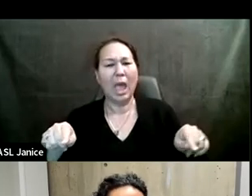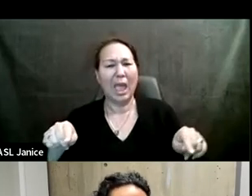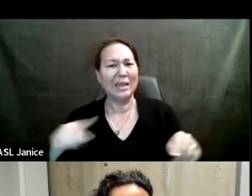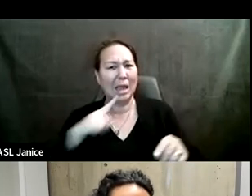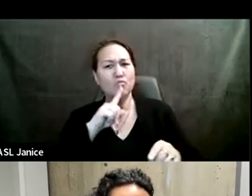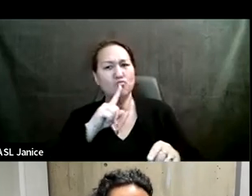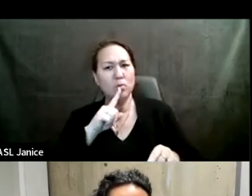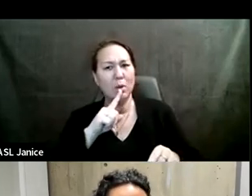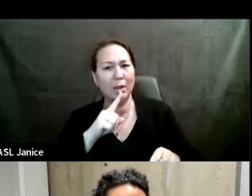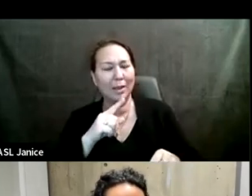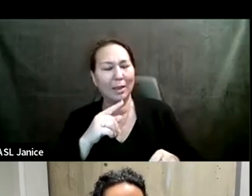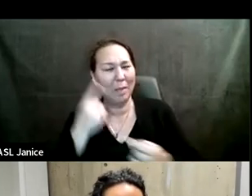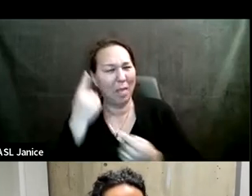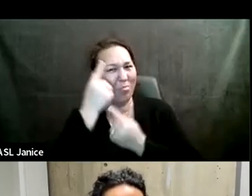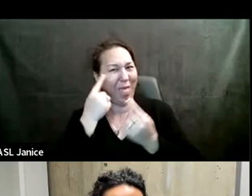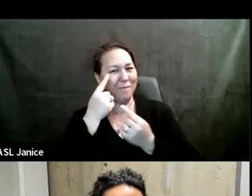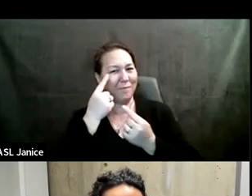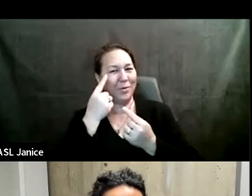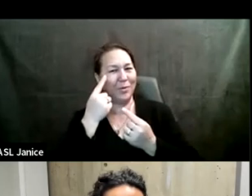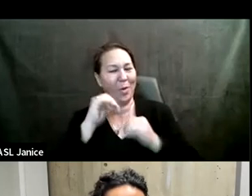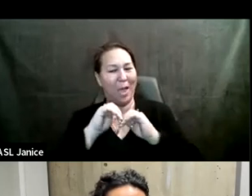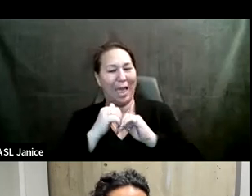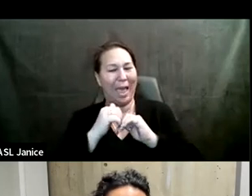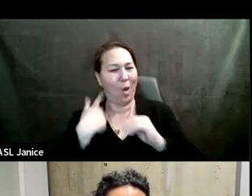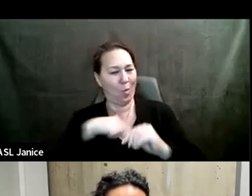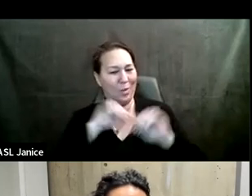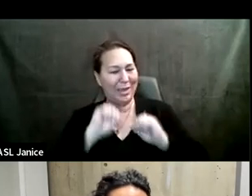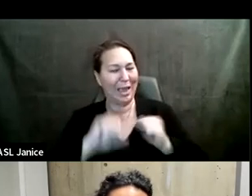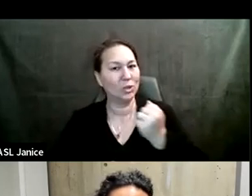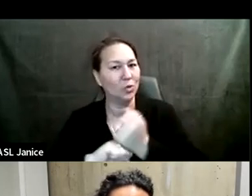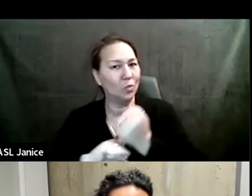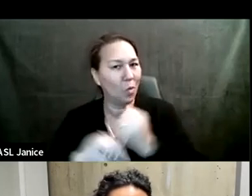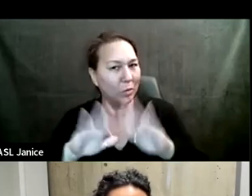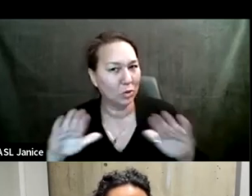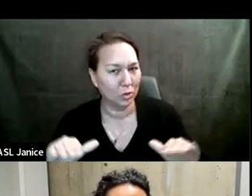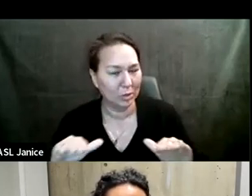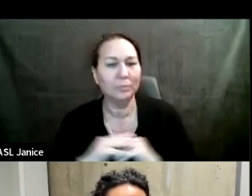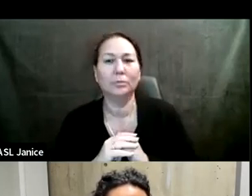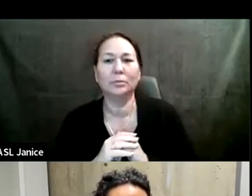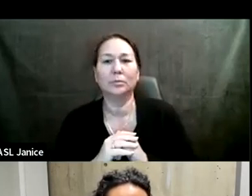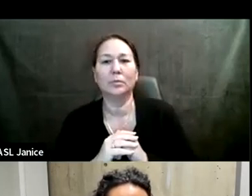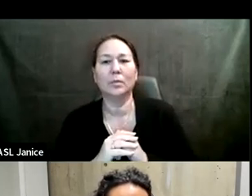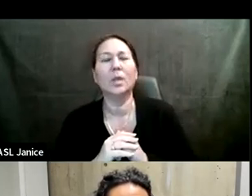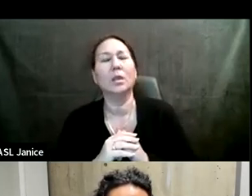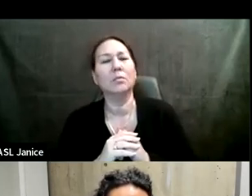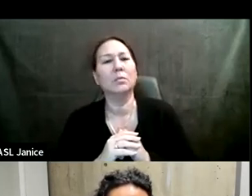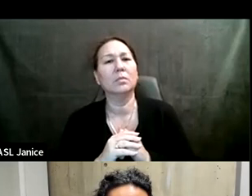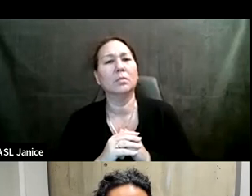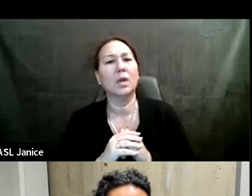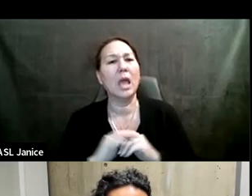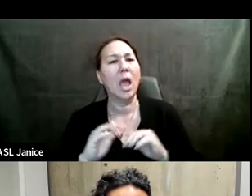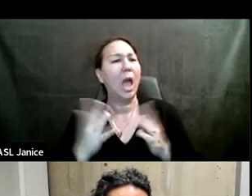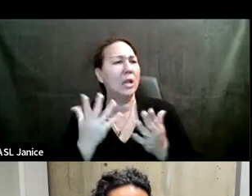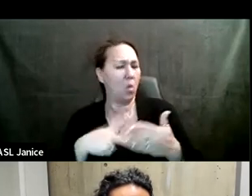how we then bring them together and support, um, the kids, and potentially also what, uh, programming is built out and added,